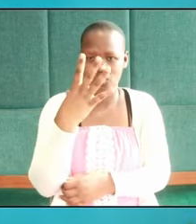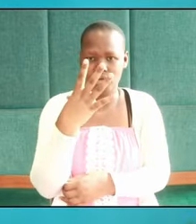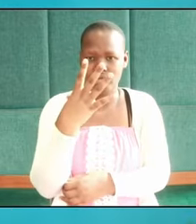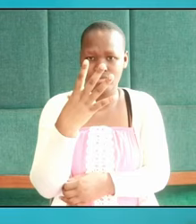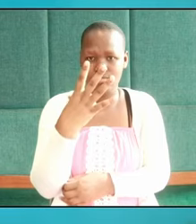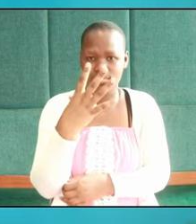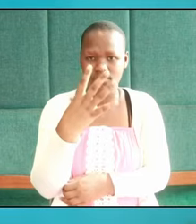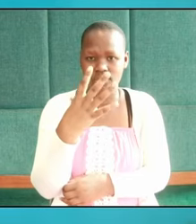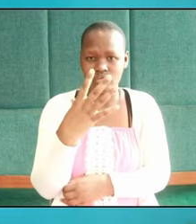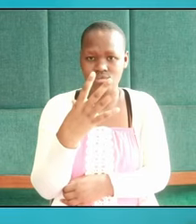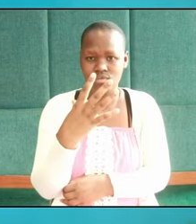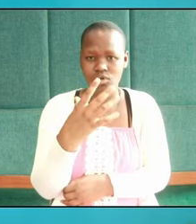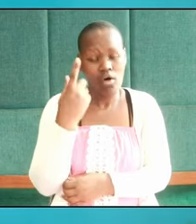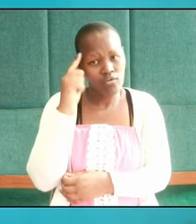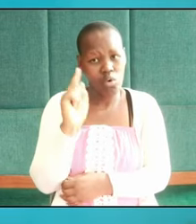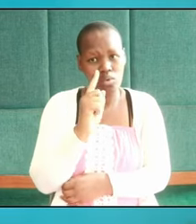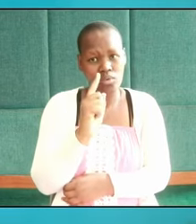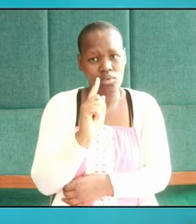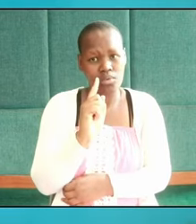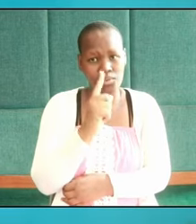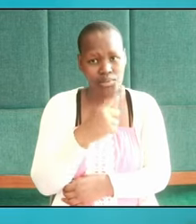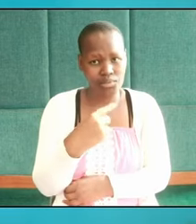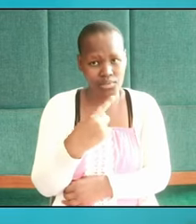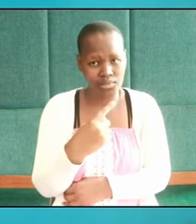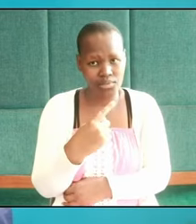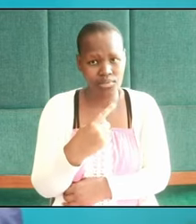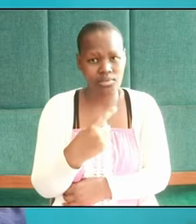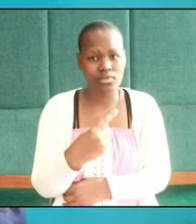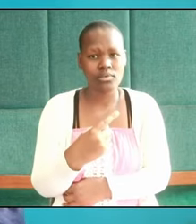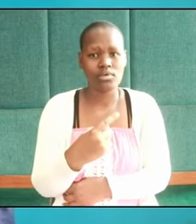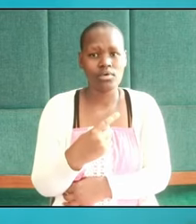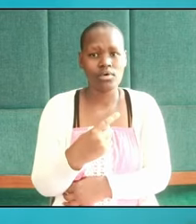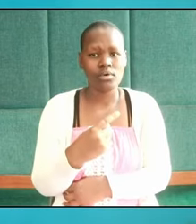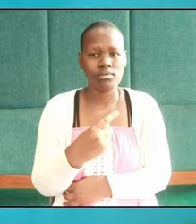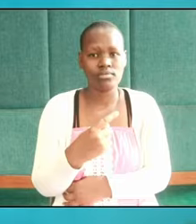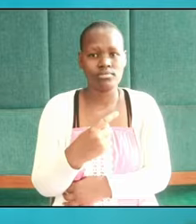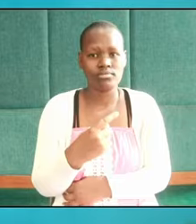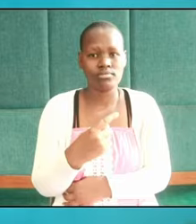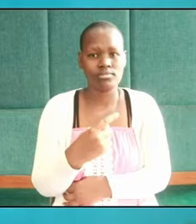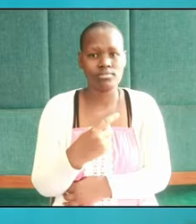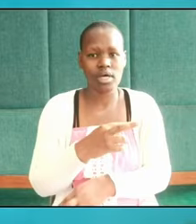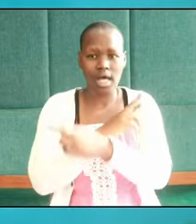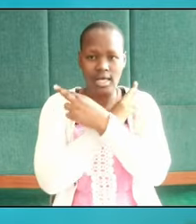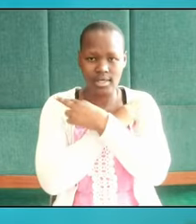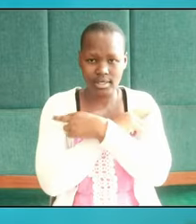coined for those of us who have retired and above